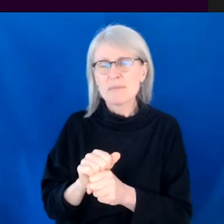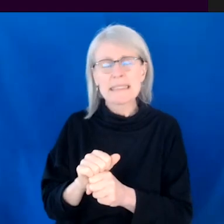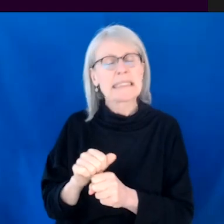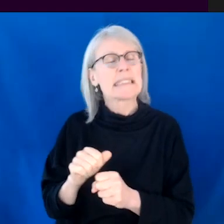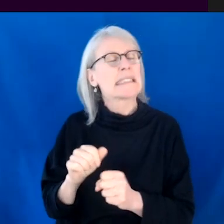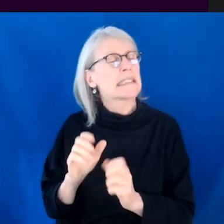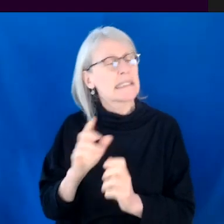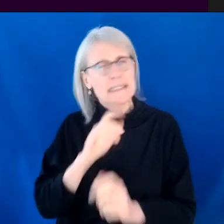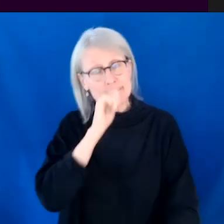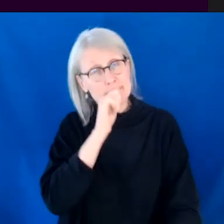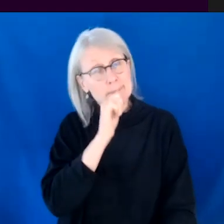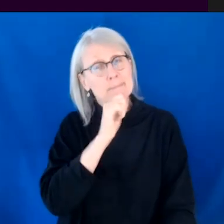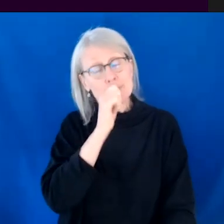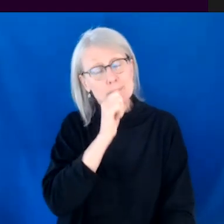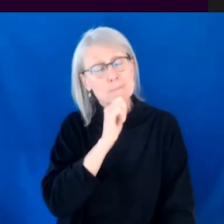myself.